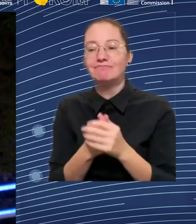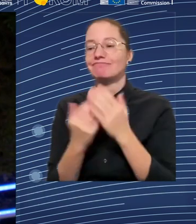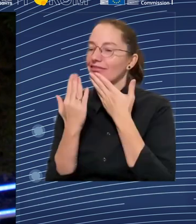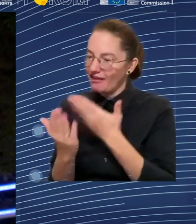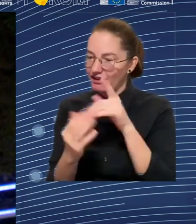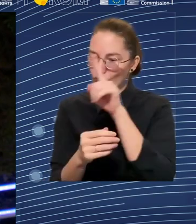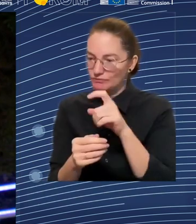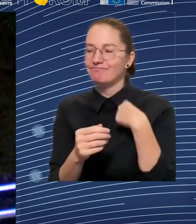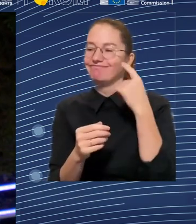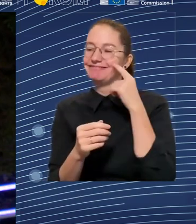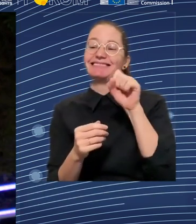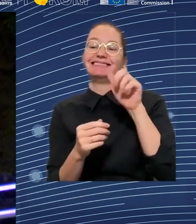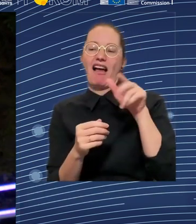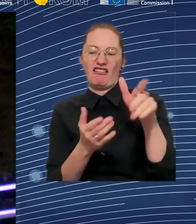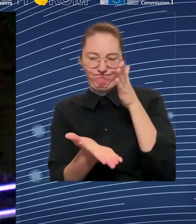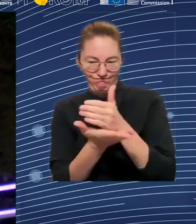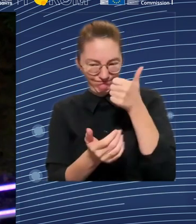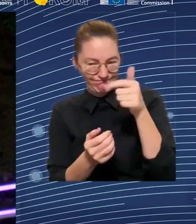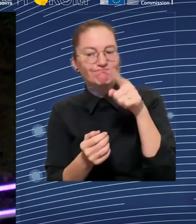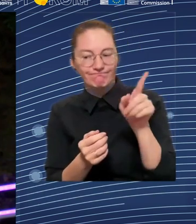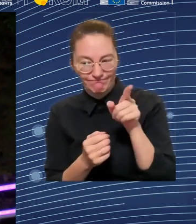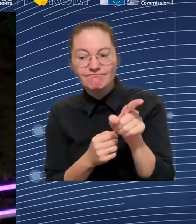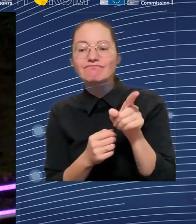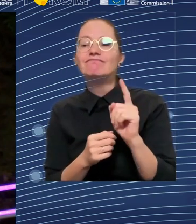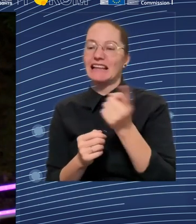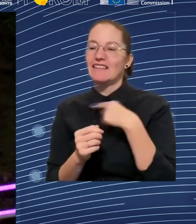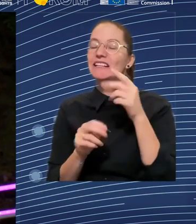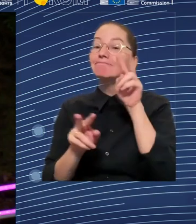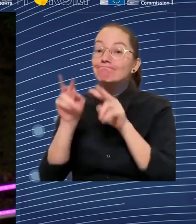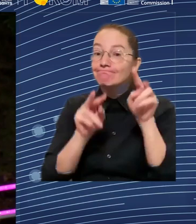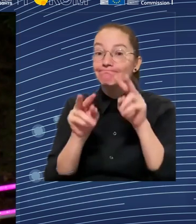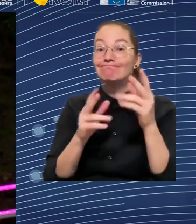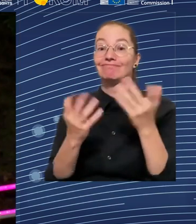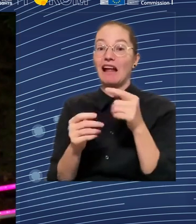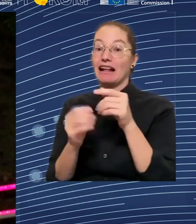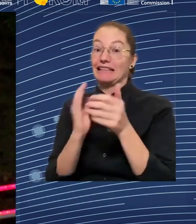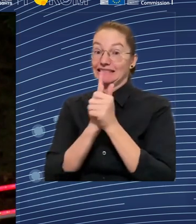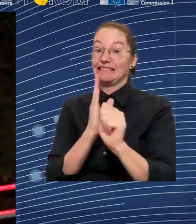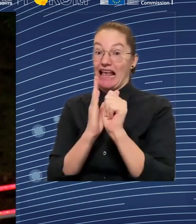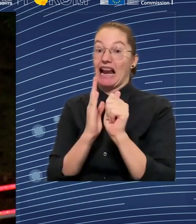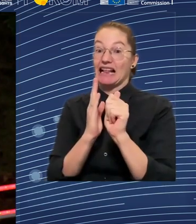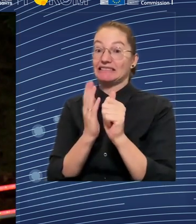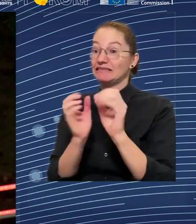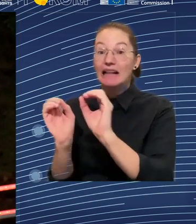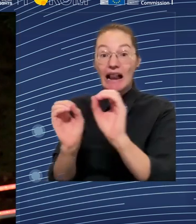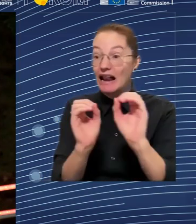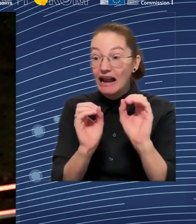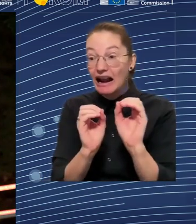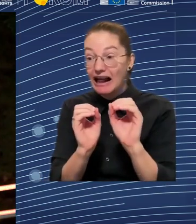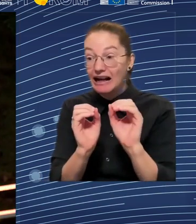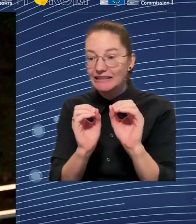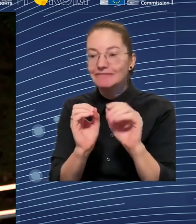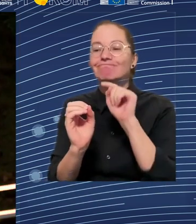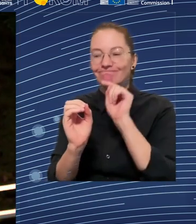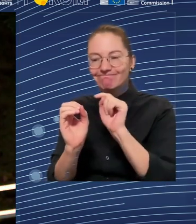because employers are unwilling to sort of pay the going market rate. And so, of course, they have difficulties in attracting workers, but that's not